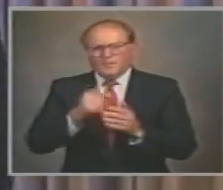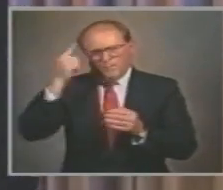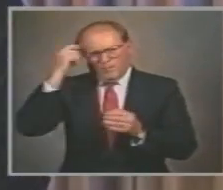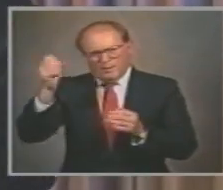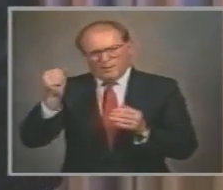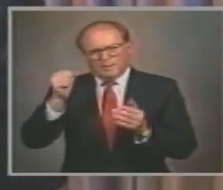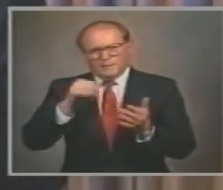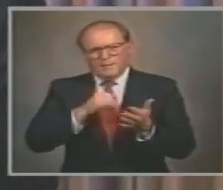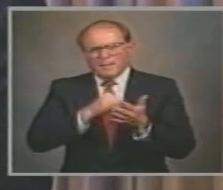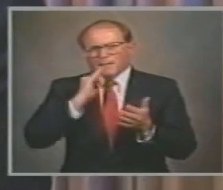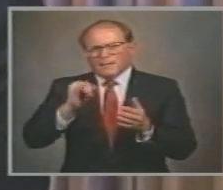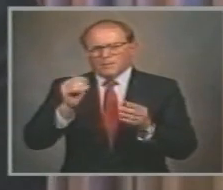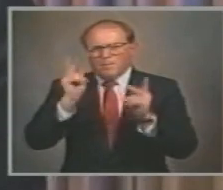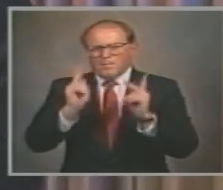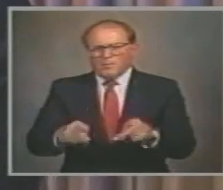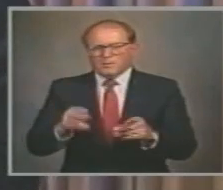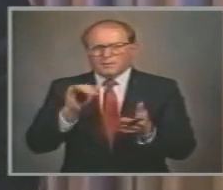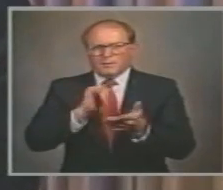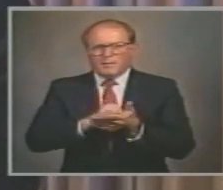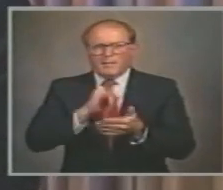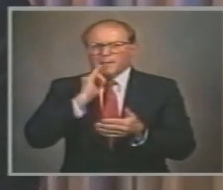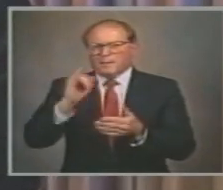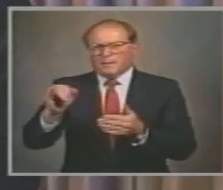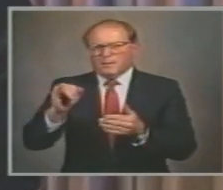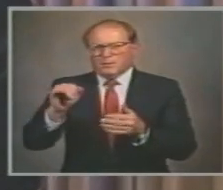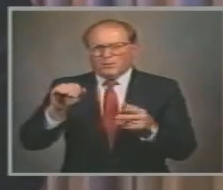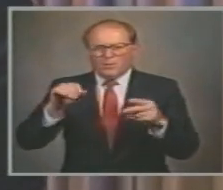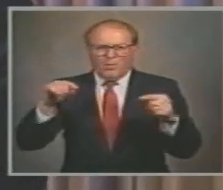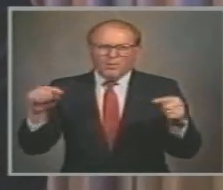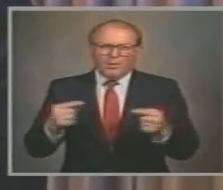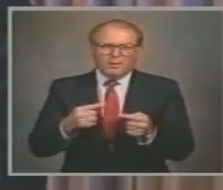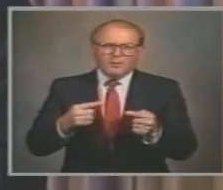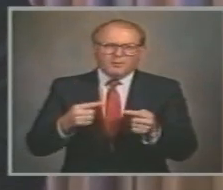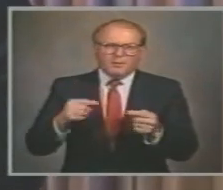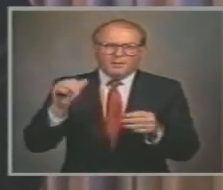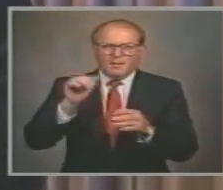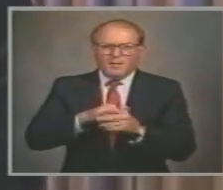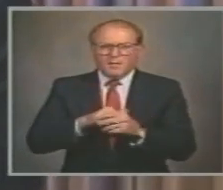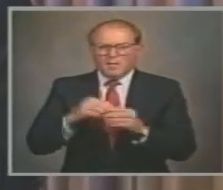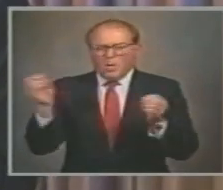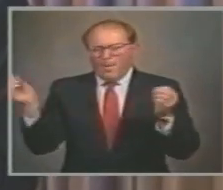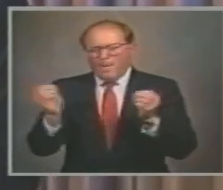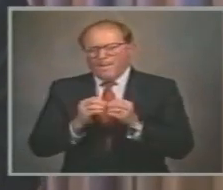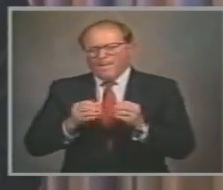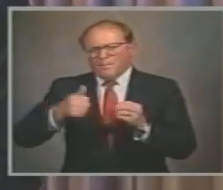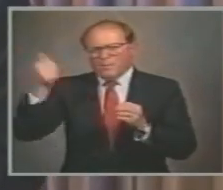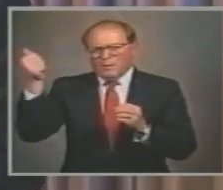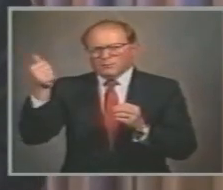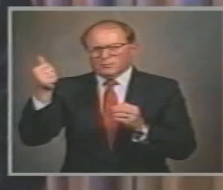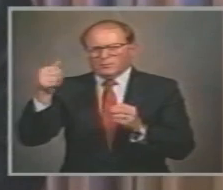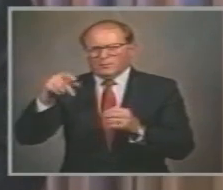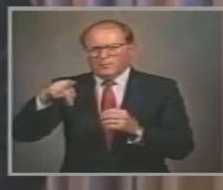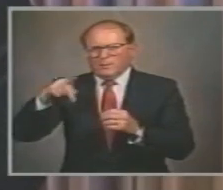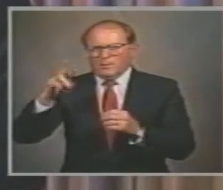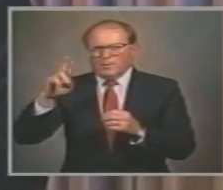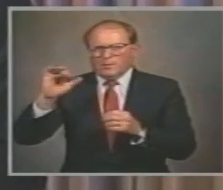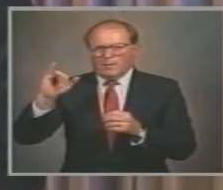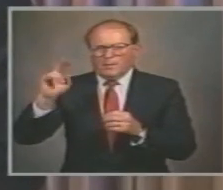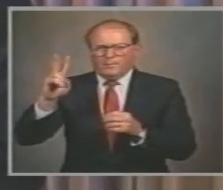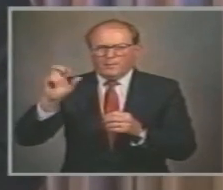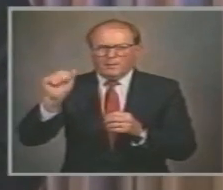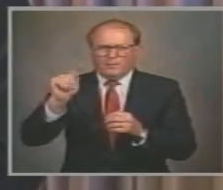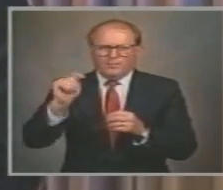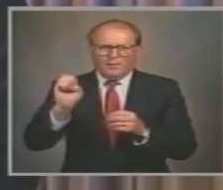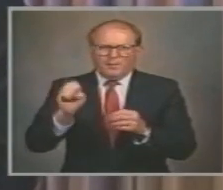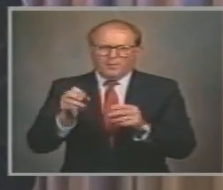it's a person Who is violated In the most personal And private way That's the